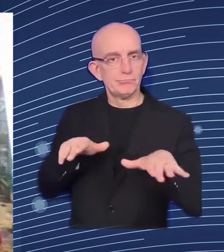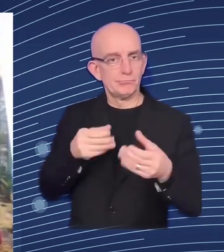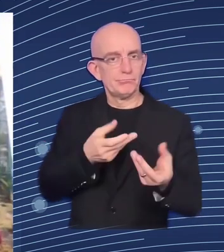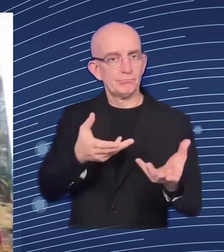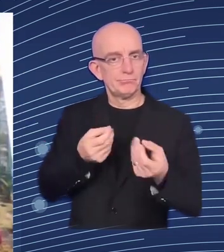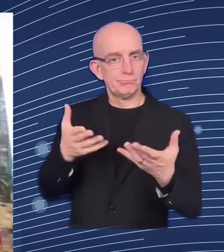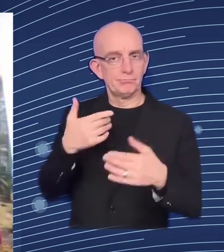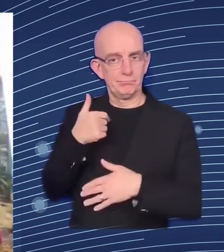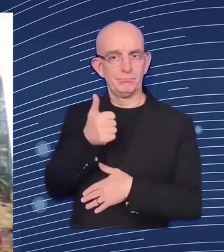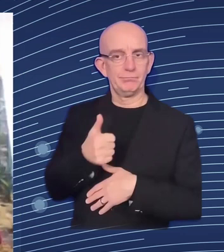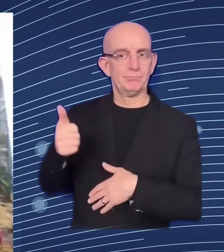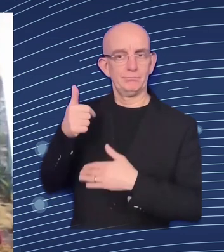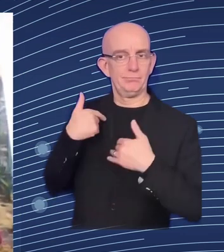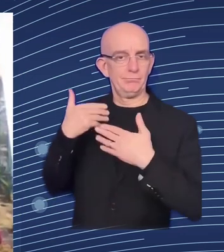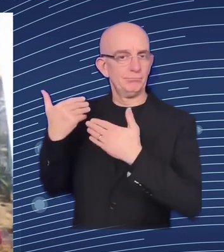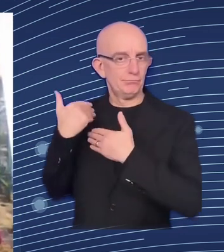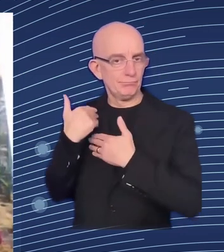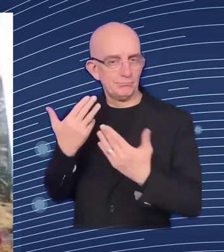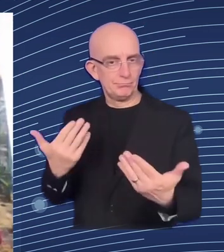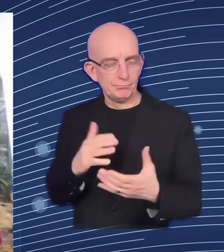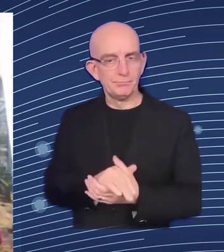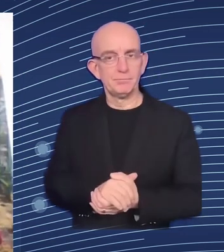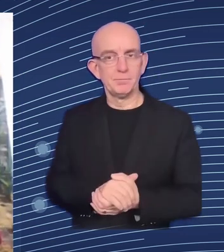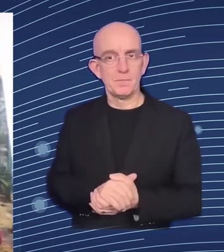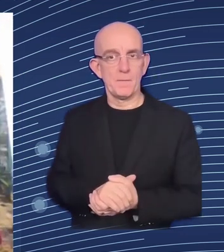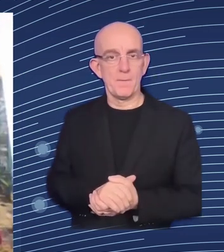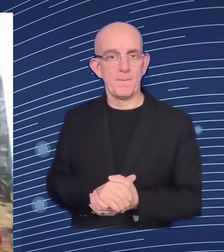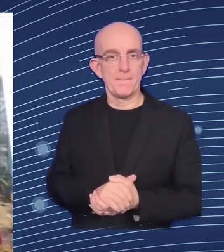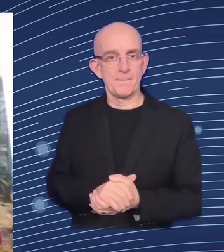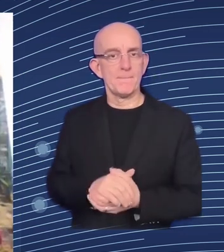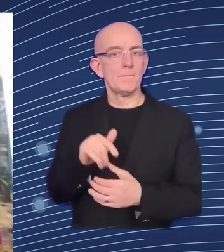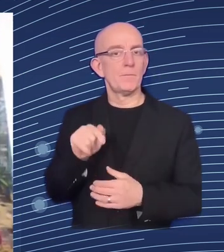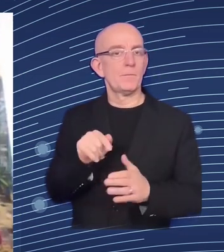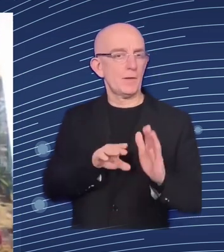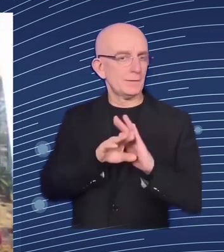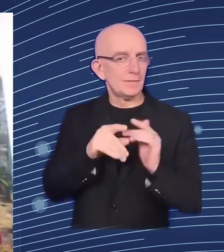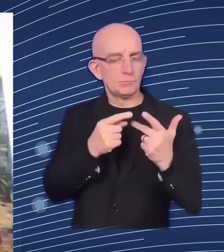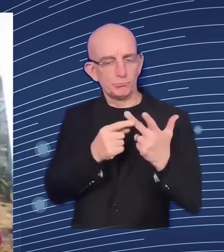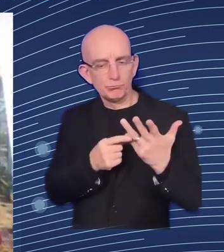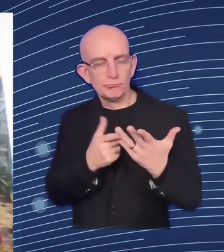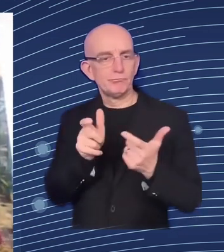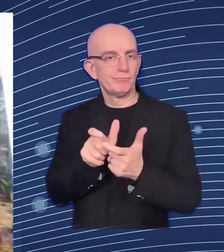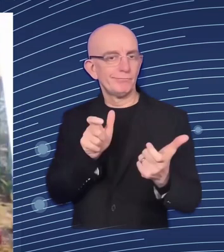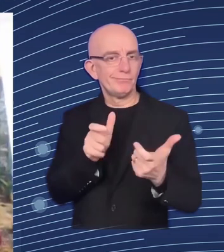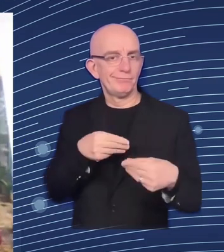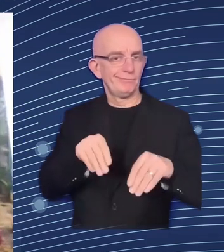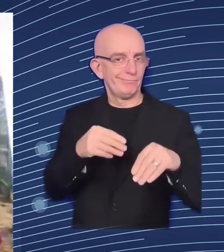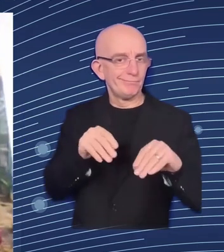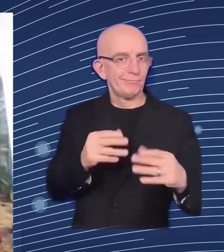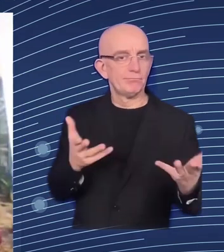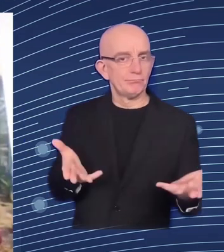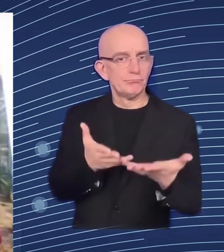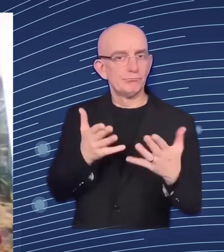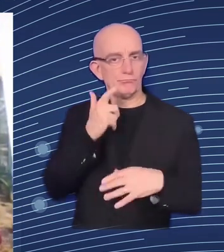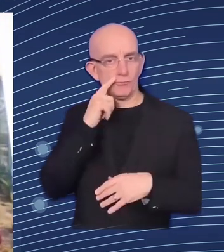and the promotion of ukrainian exports and we create various opportunities and digital services for the